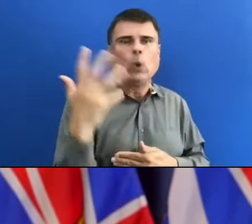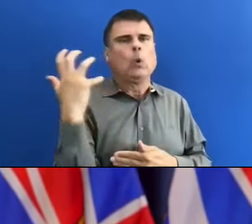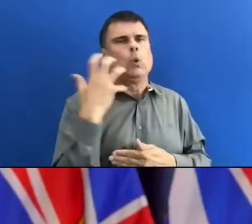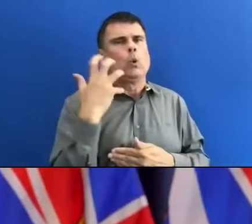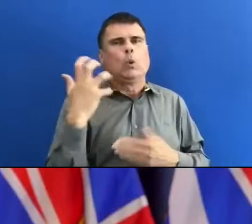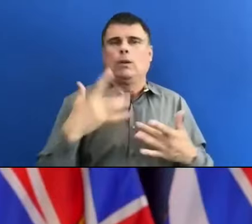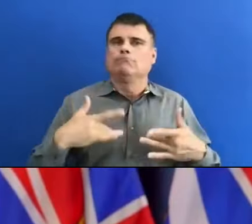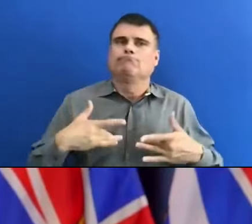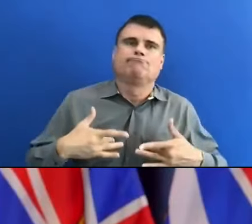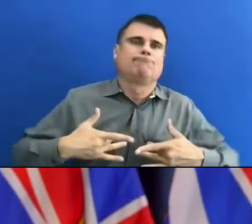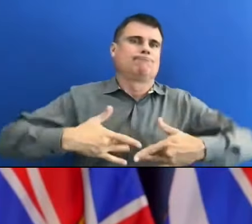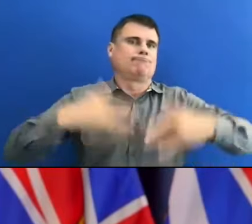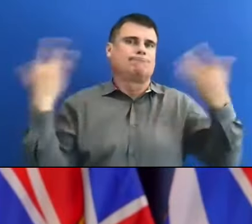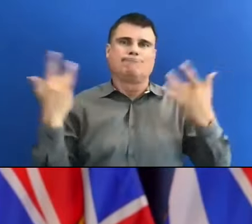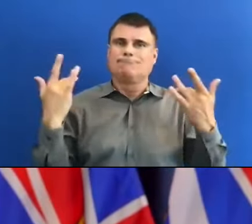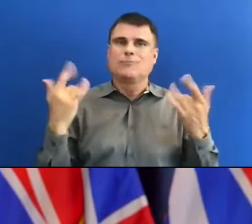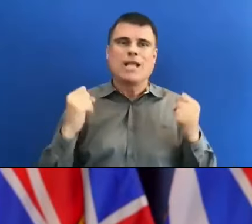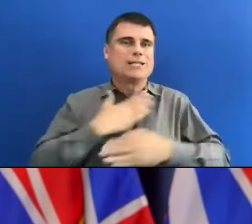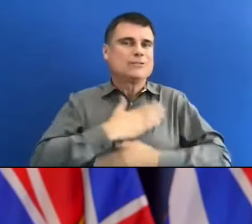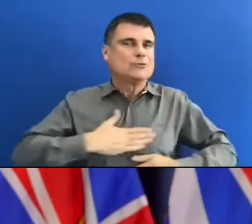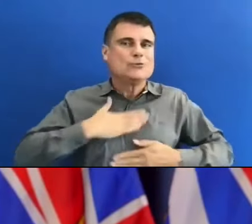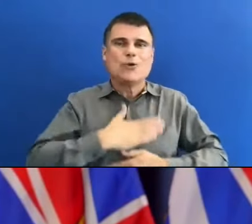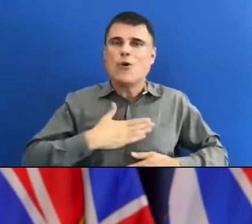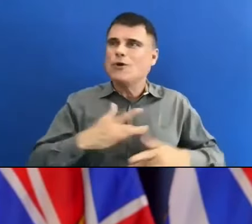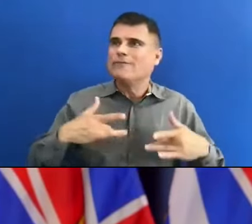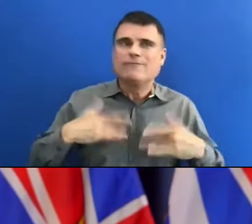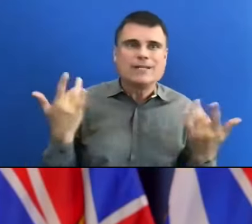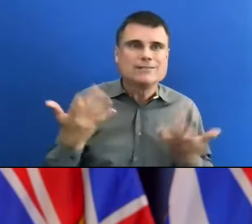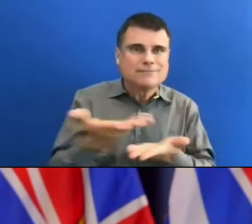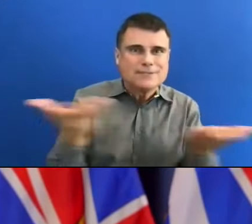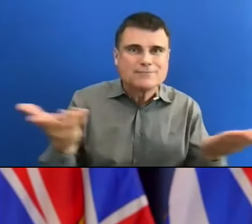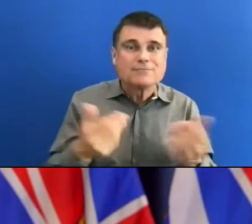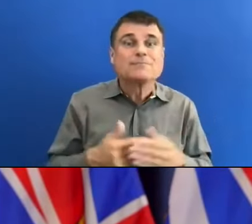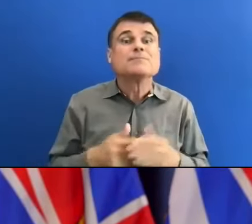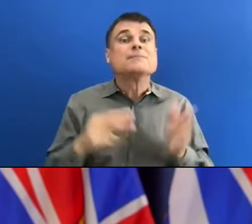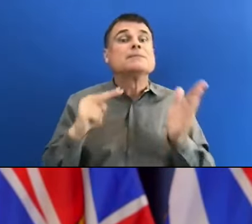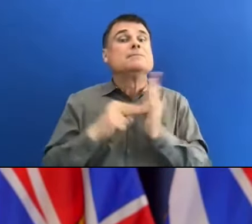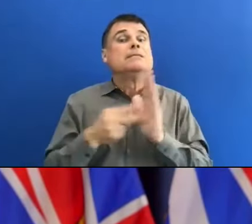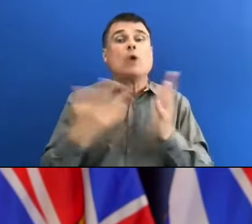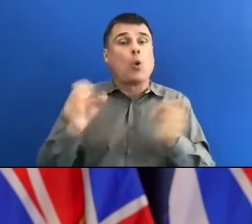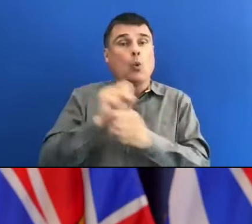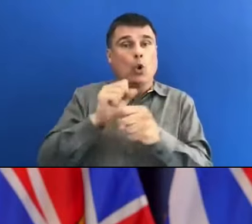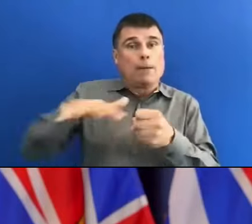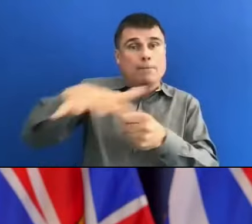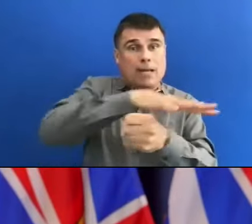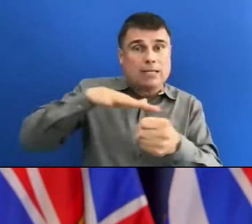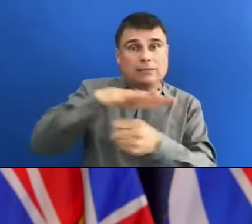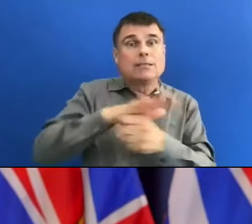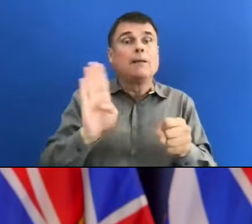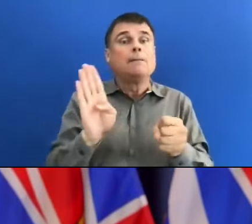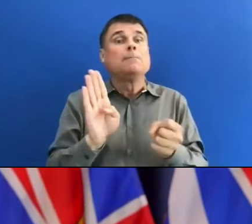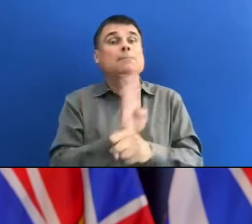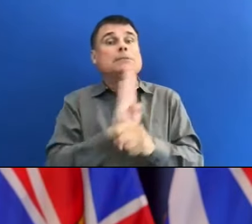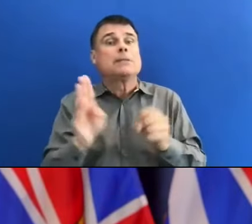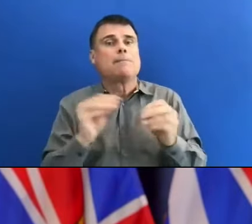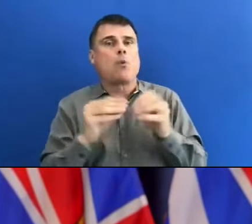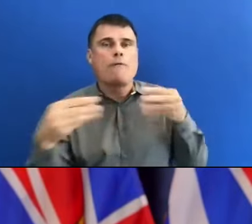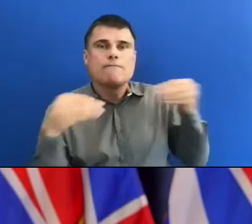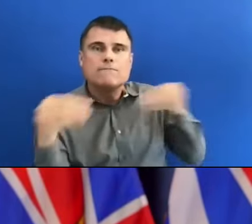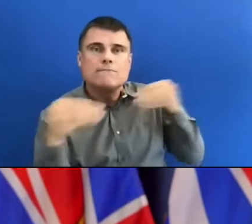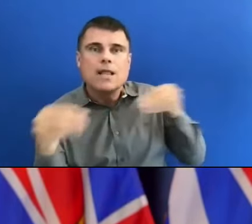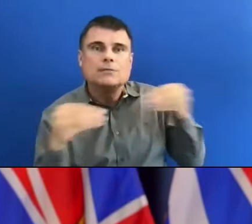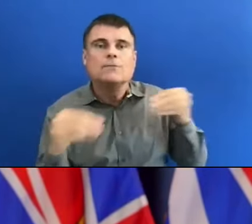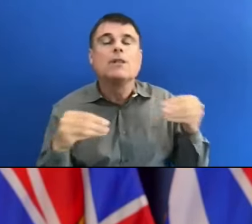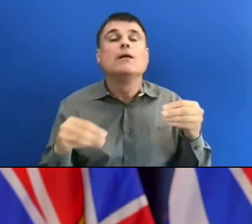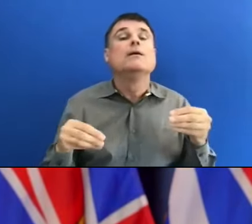to enjoy. This step gives workplaces and businesses more flexibility. It opens the door for more economic activity